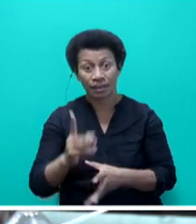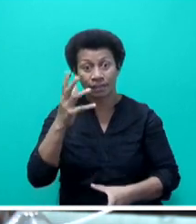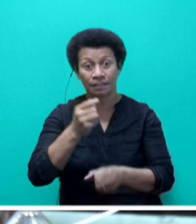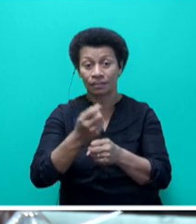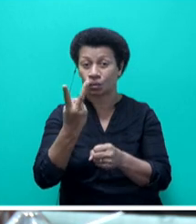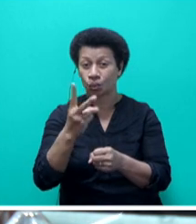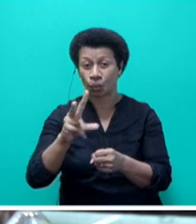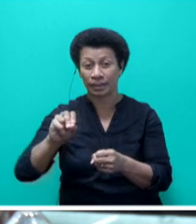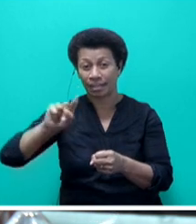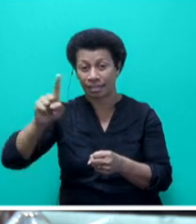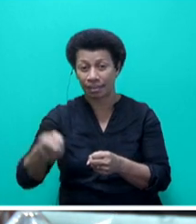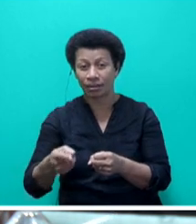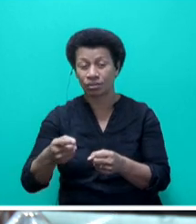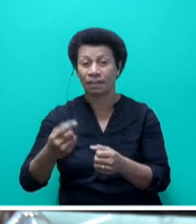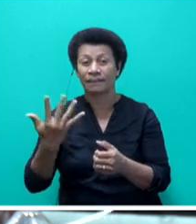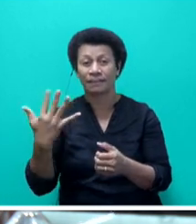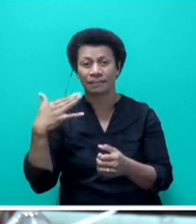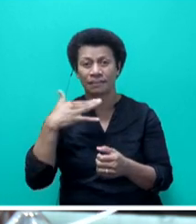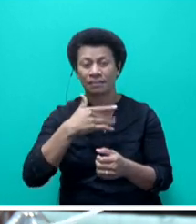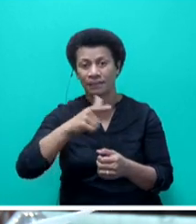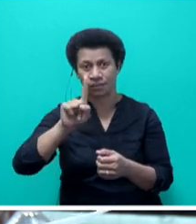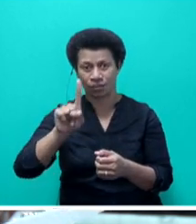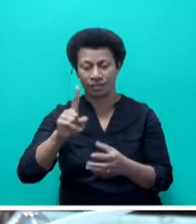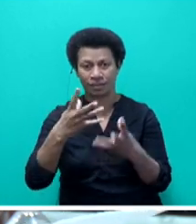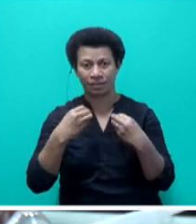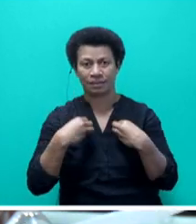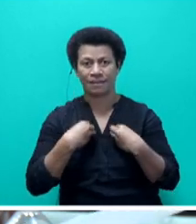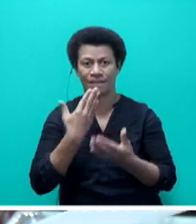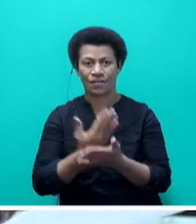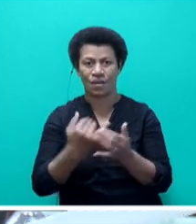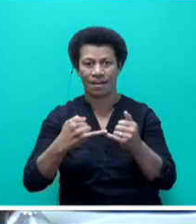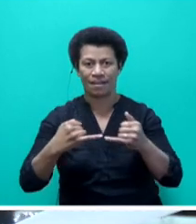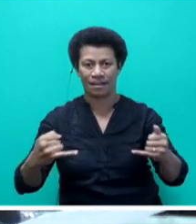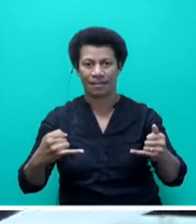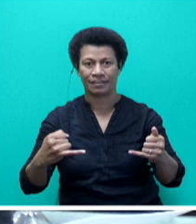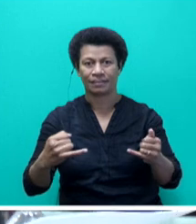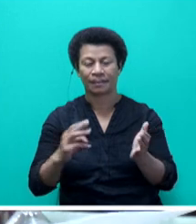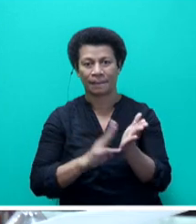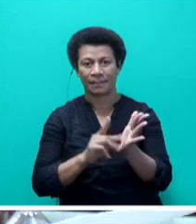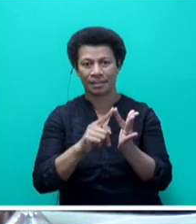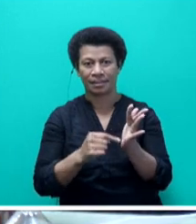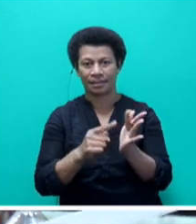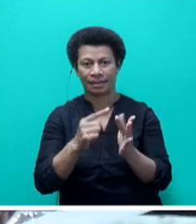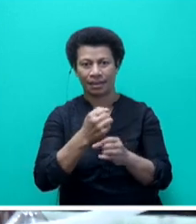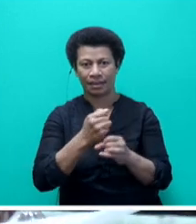,571 applications have been received on the online inflation mitigation application system.